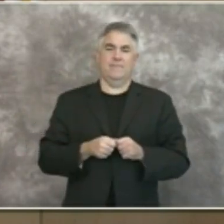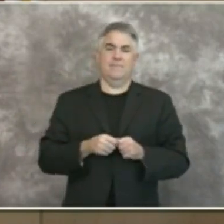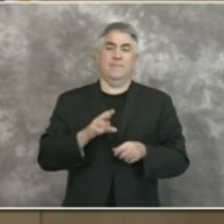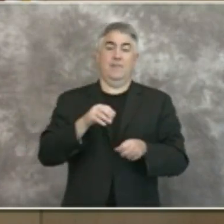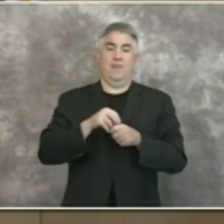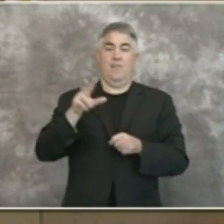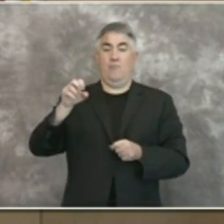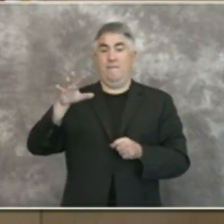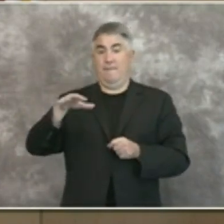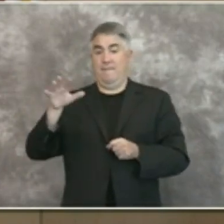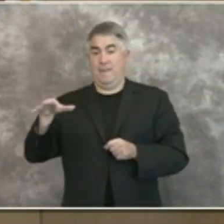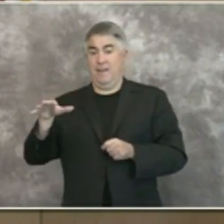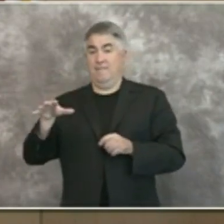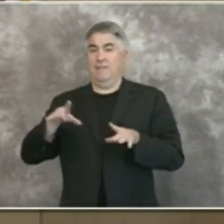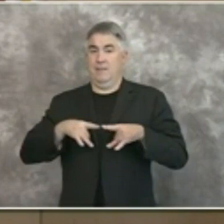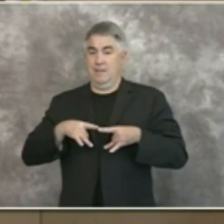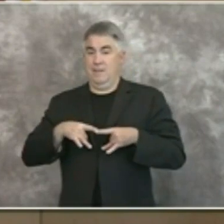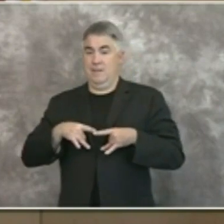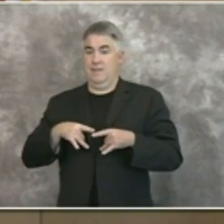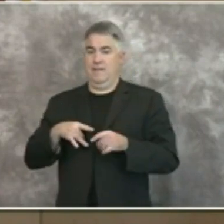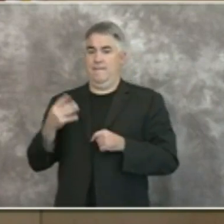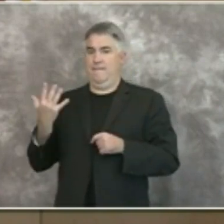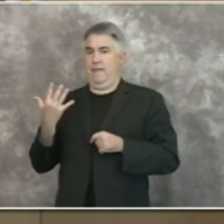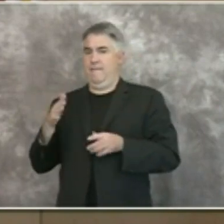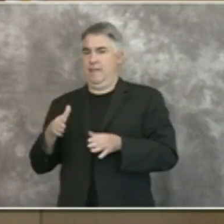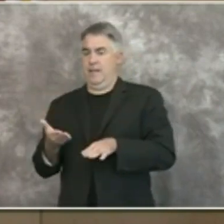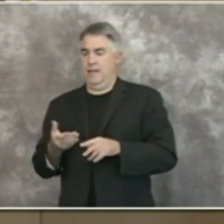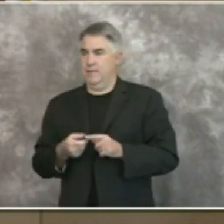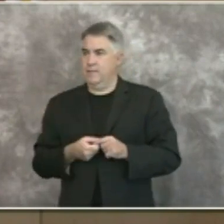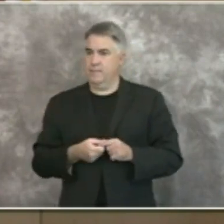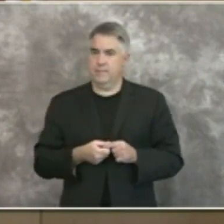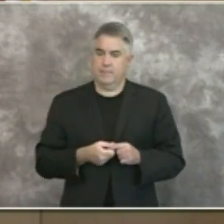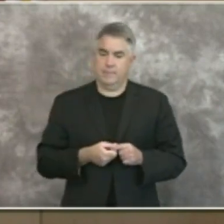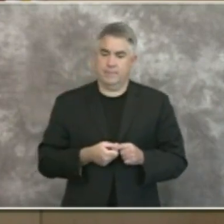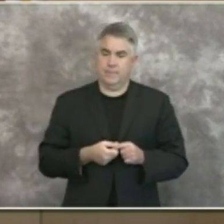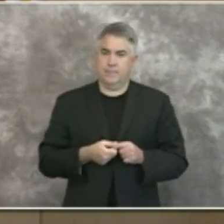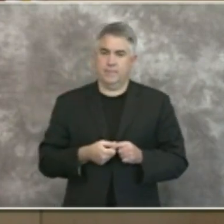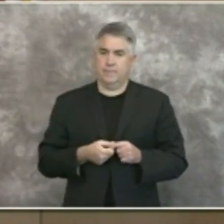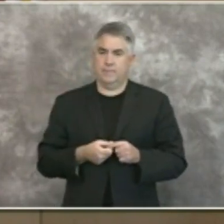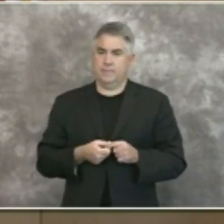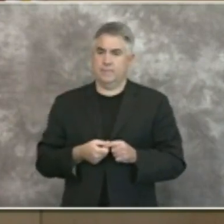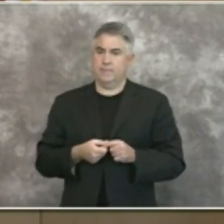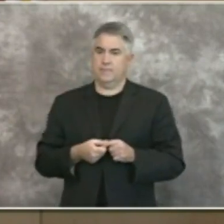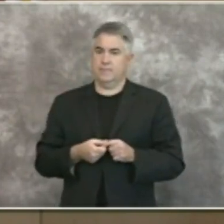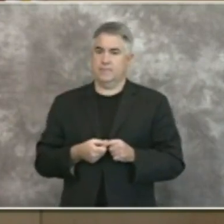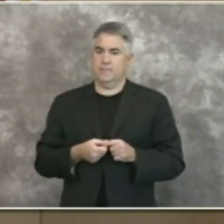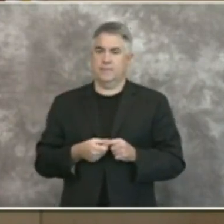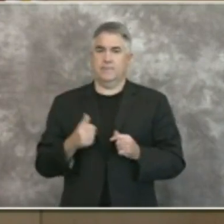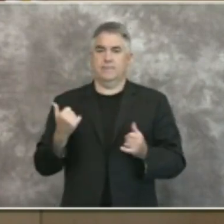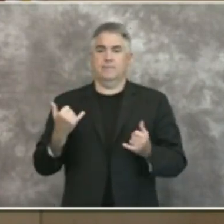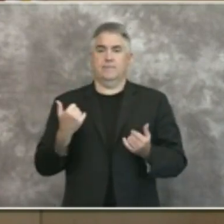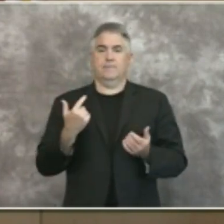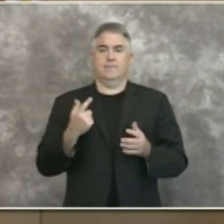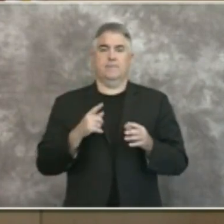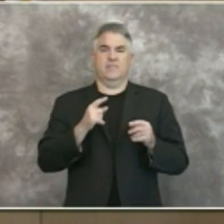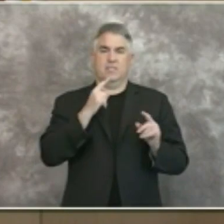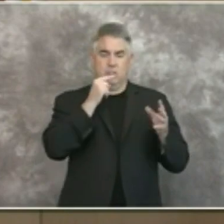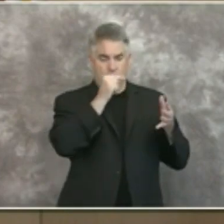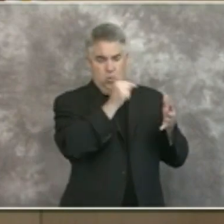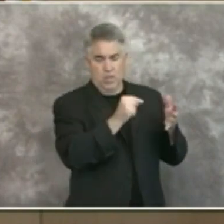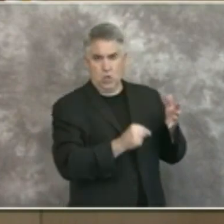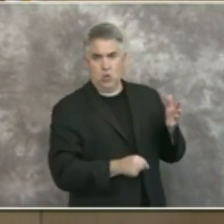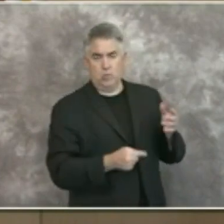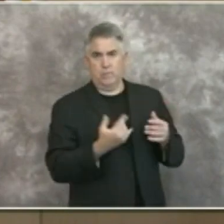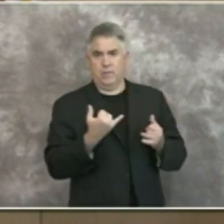and five deaths now in the next slide uh talking about the triggers supervisor fletcher